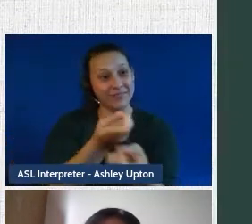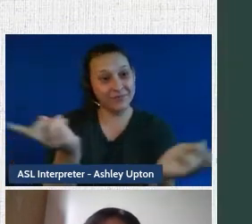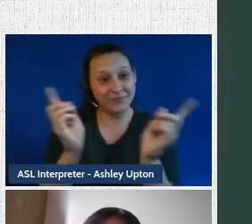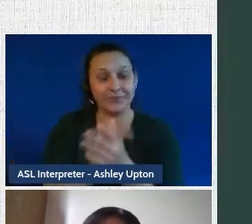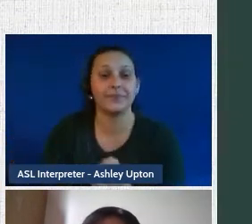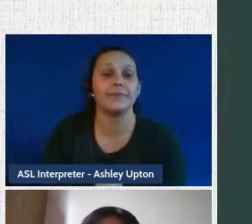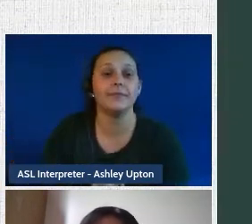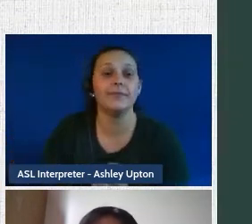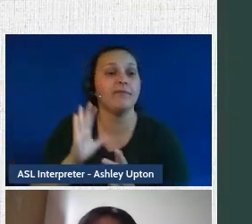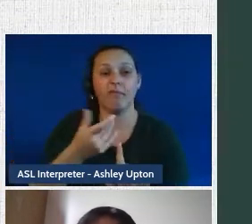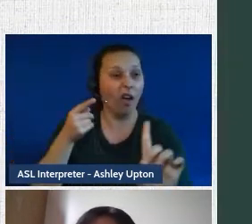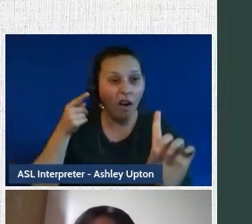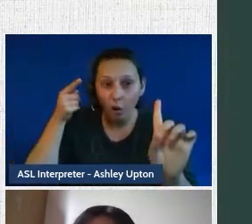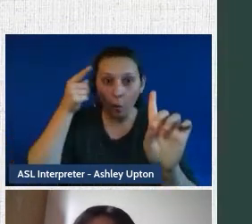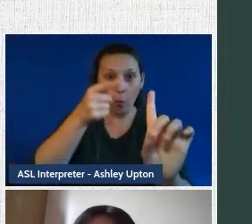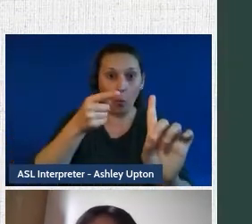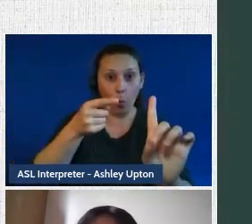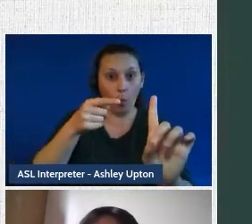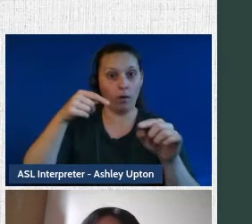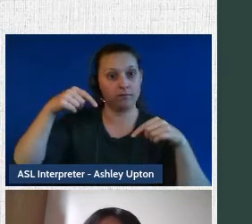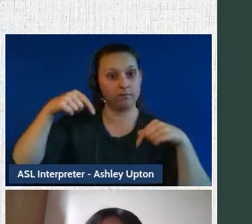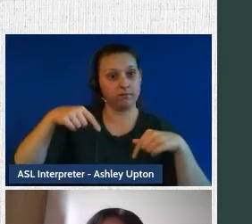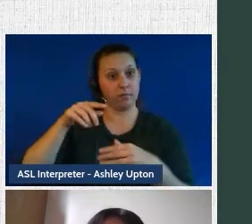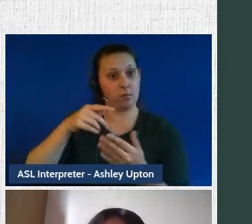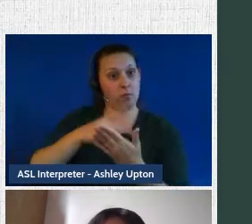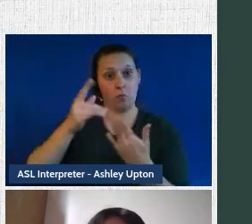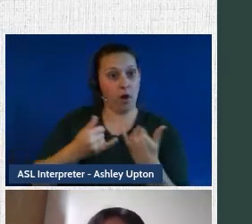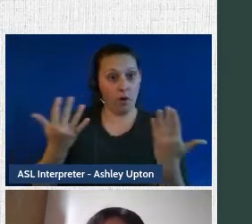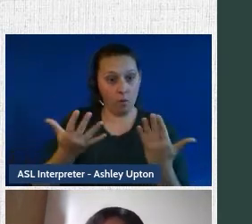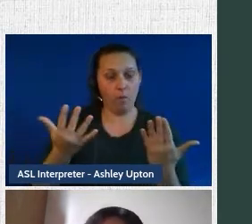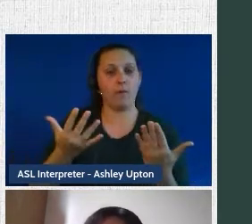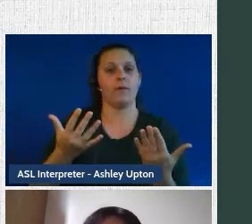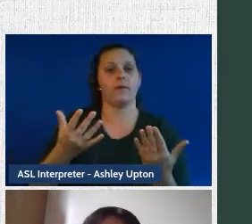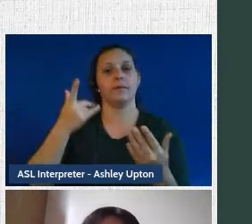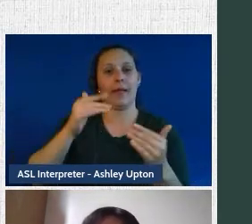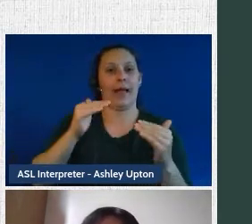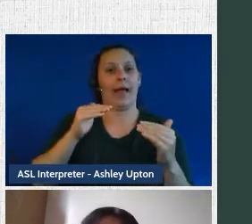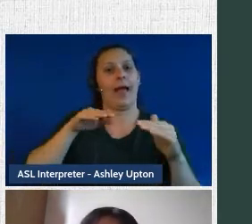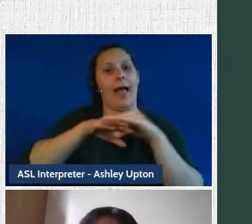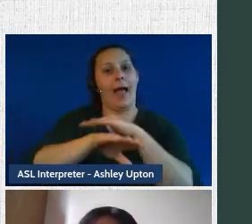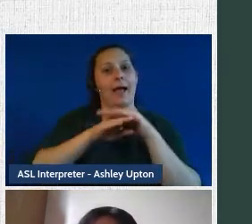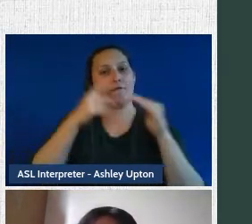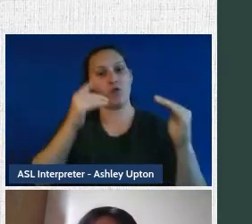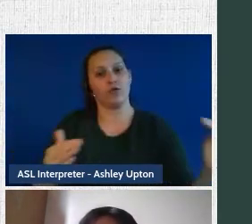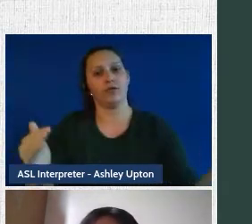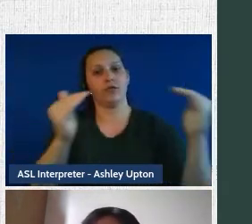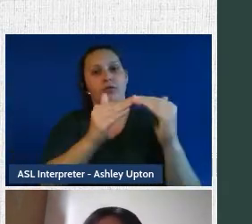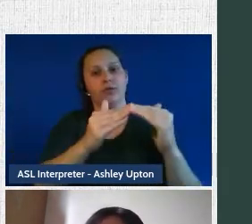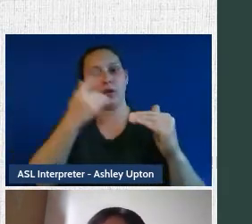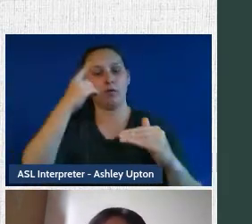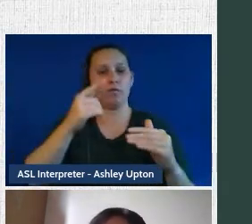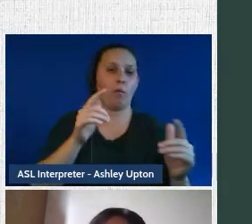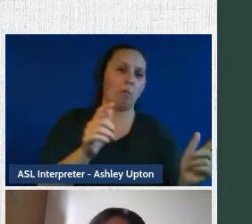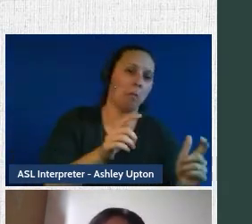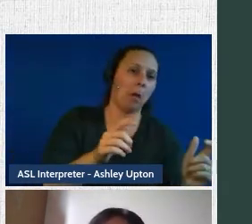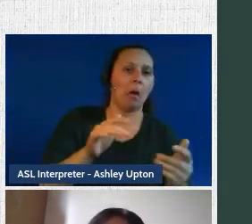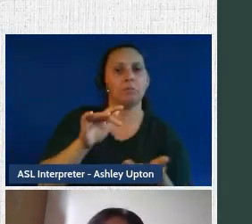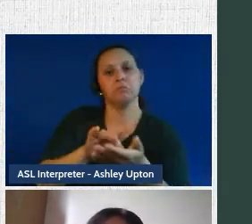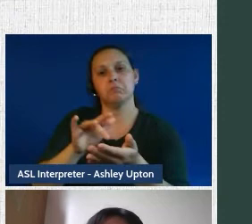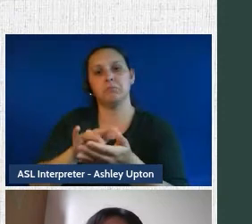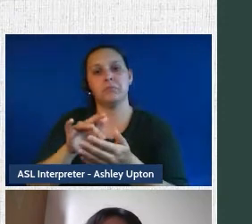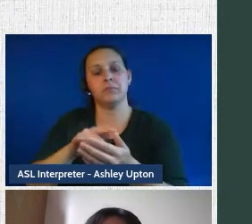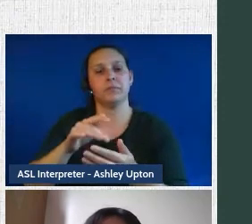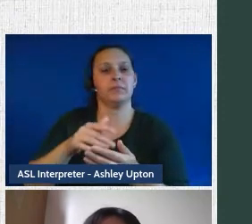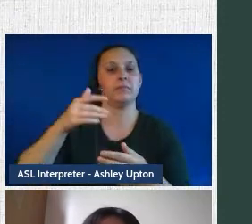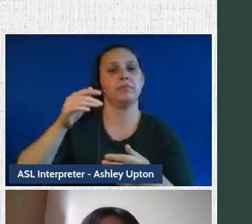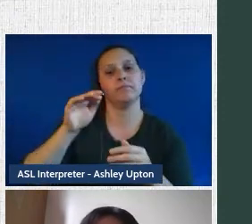our main mission for the Trademarks project is to increase access to justice for small to medium enterprises by providing a tool that will